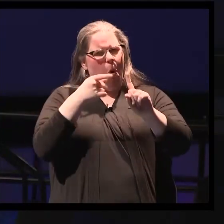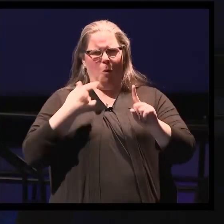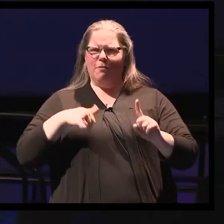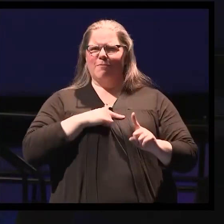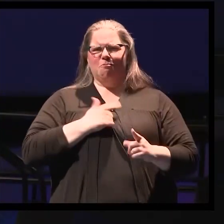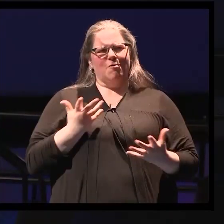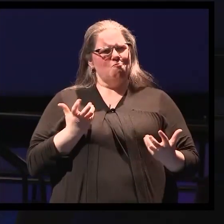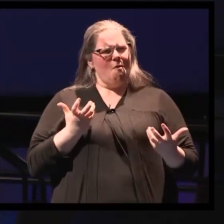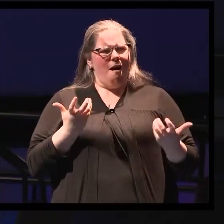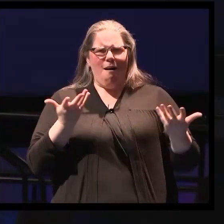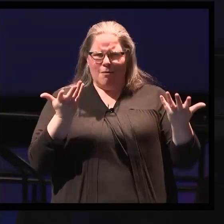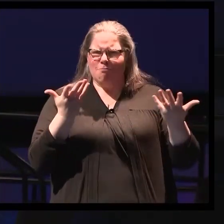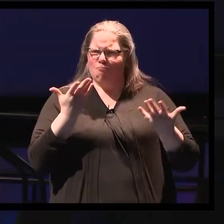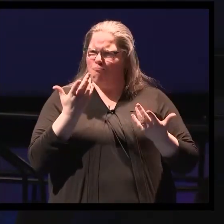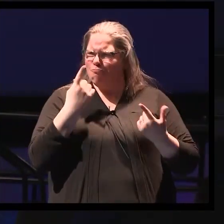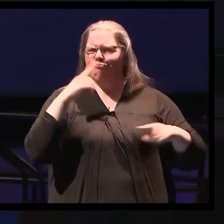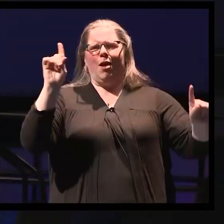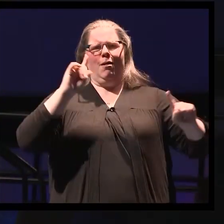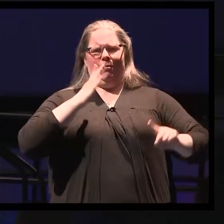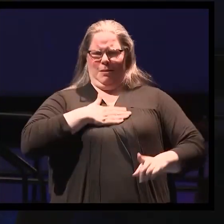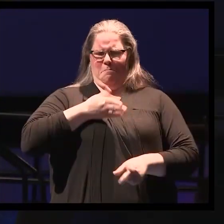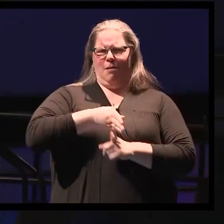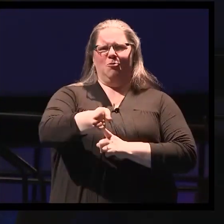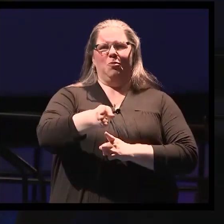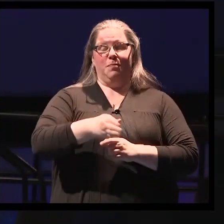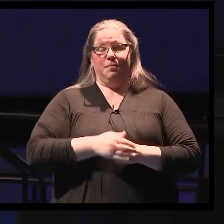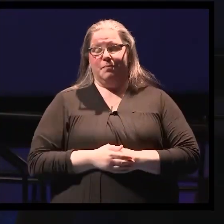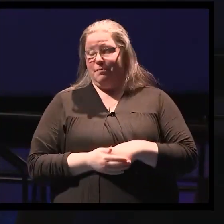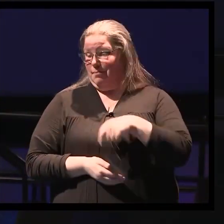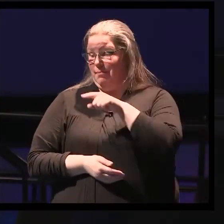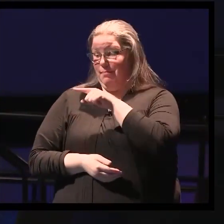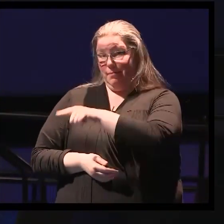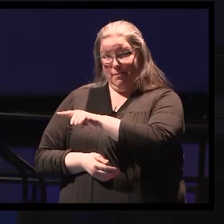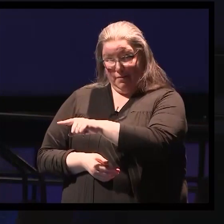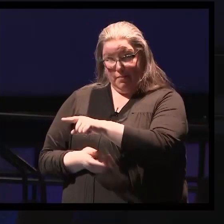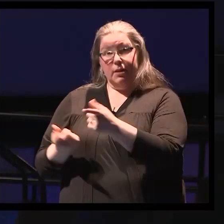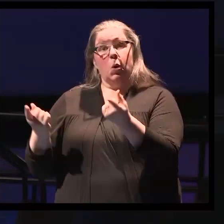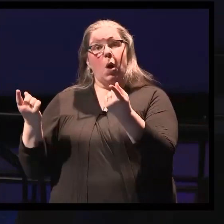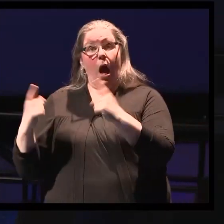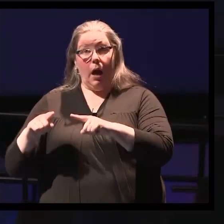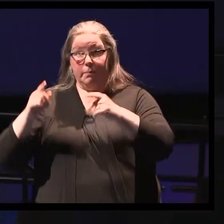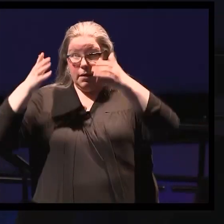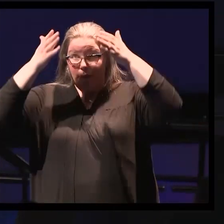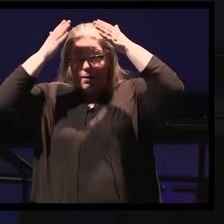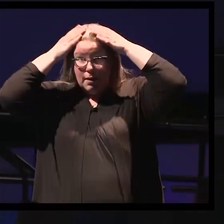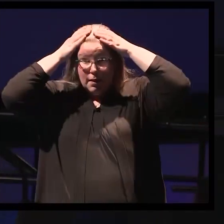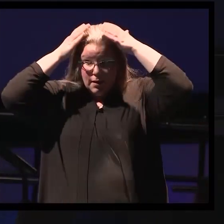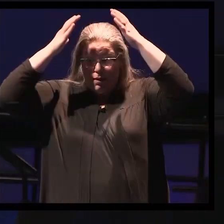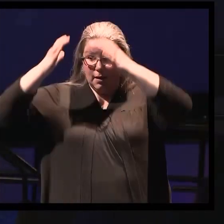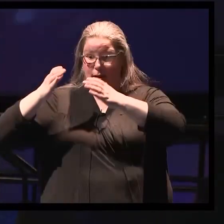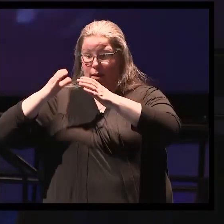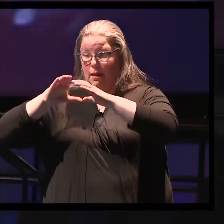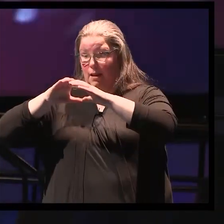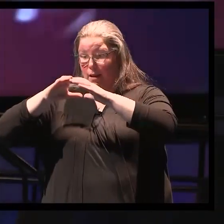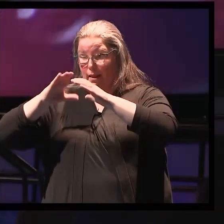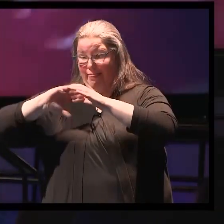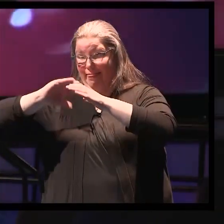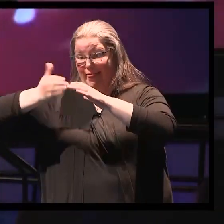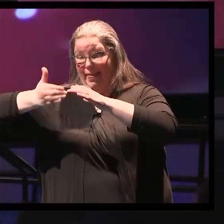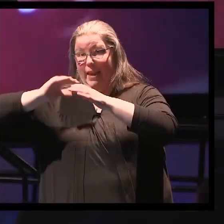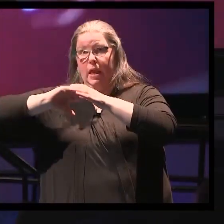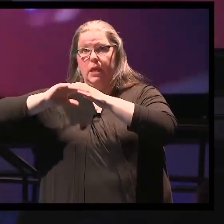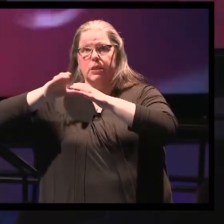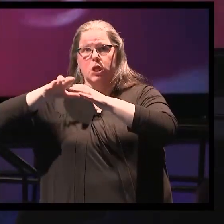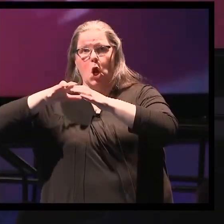So our first patient with a brain tumor underwent a procedure where the skull is temporarily removed. And there's a video